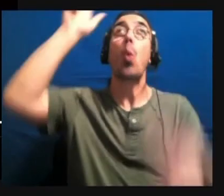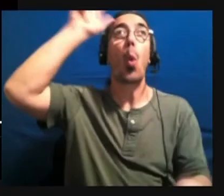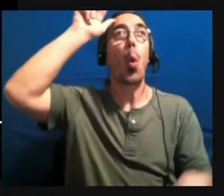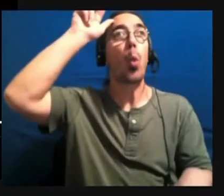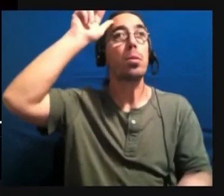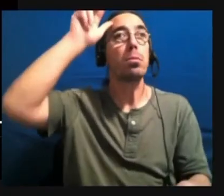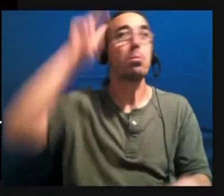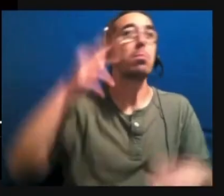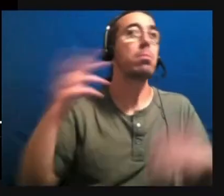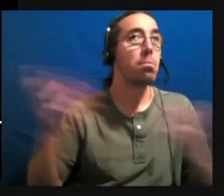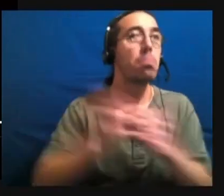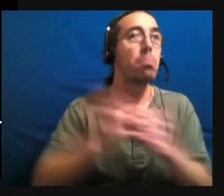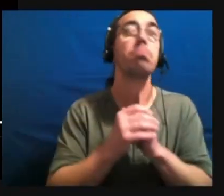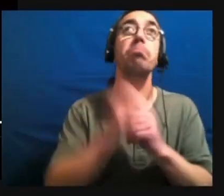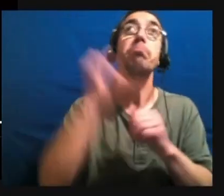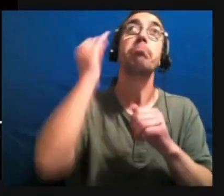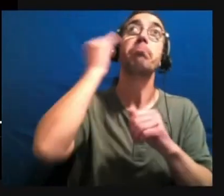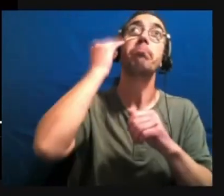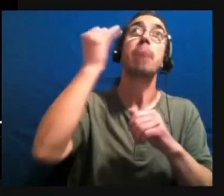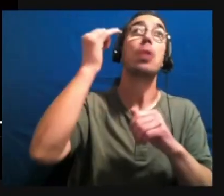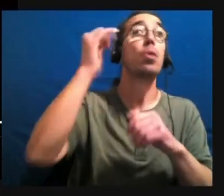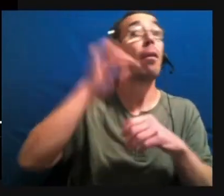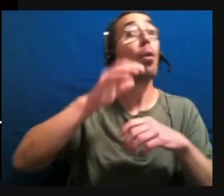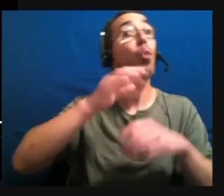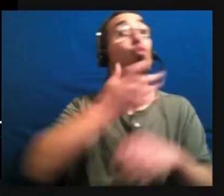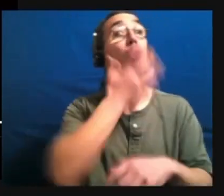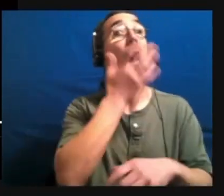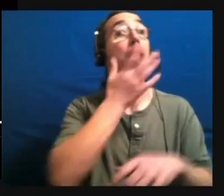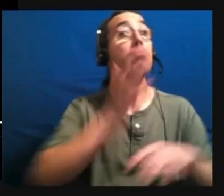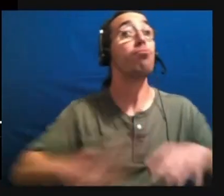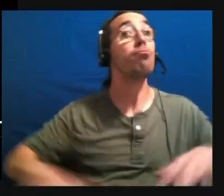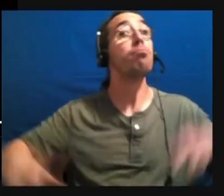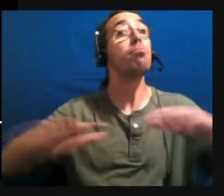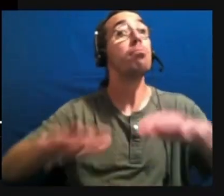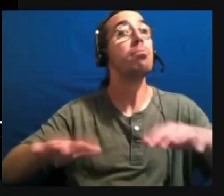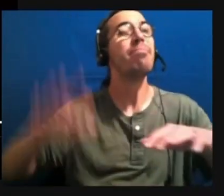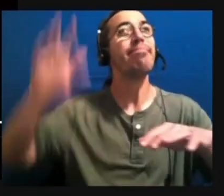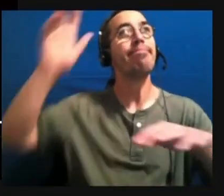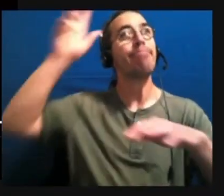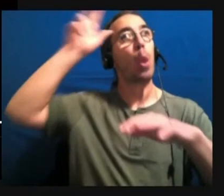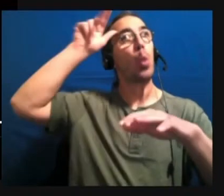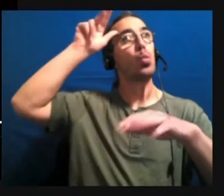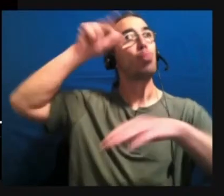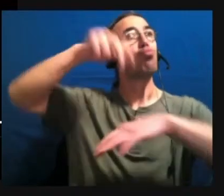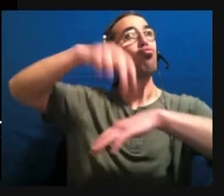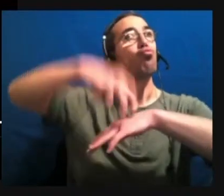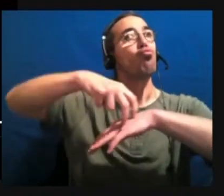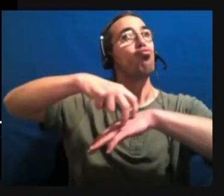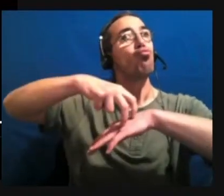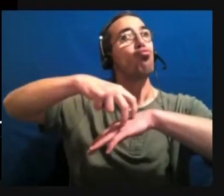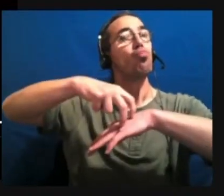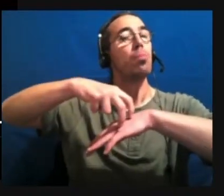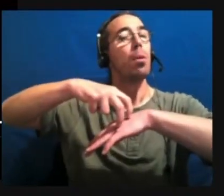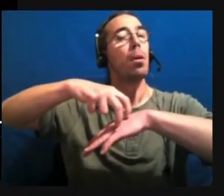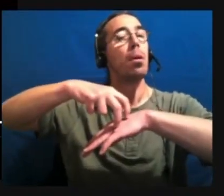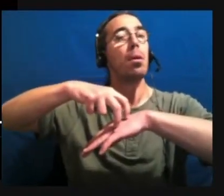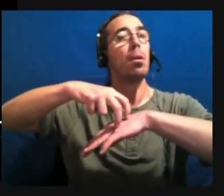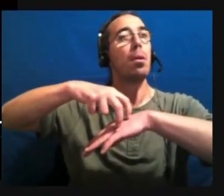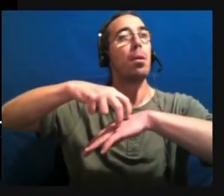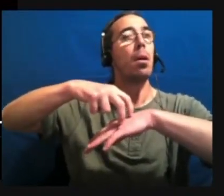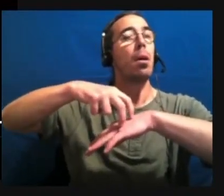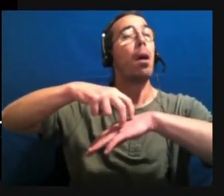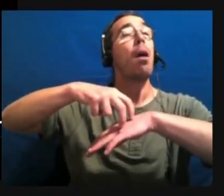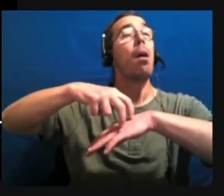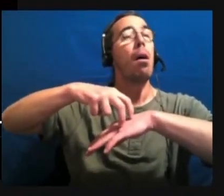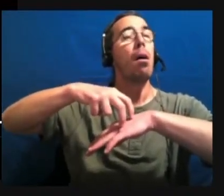Picture that horse in a field, and I want you to look at the image in your mind.